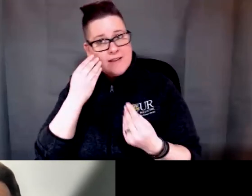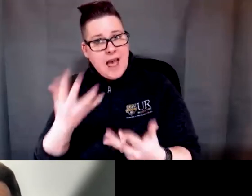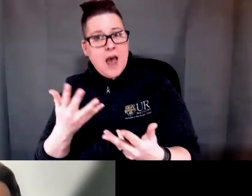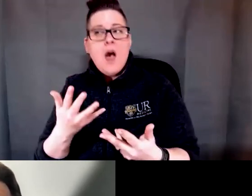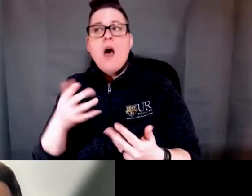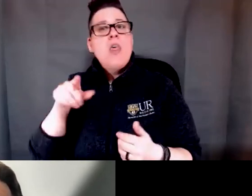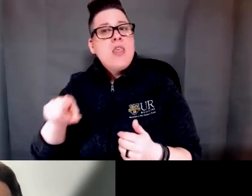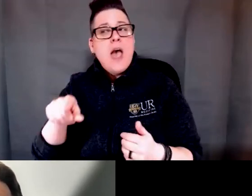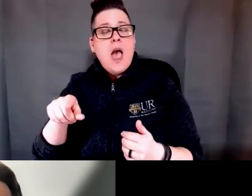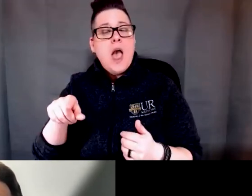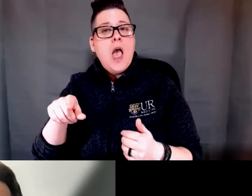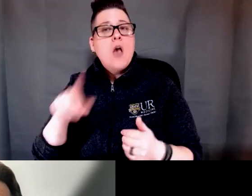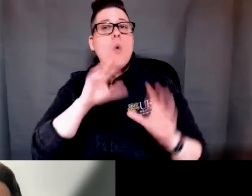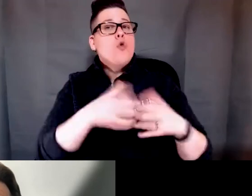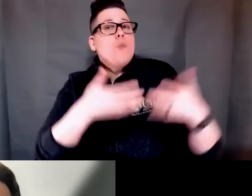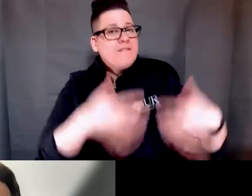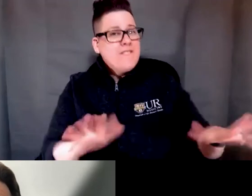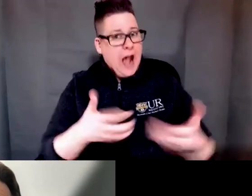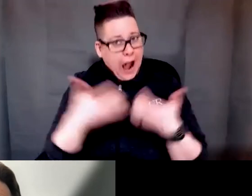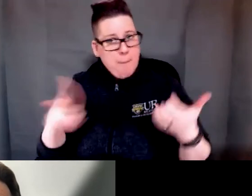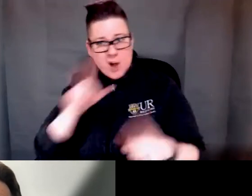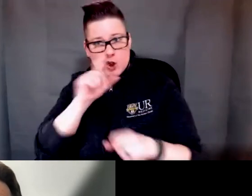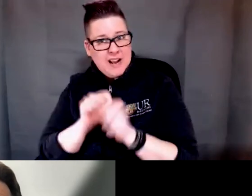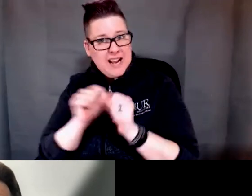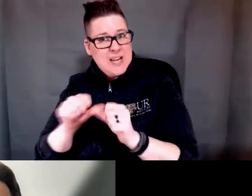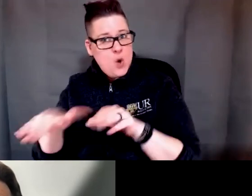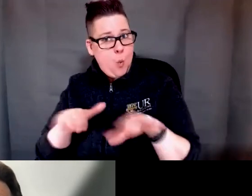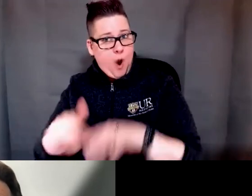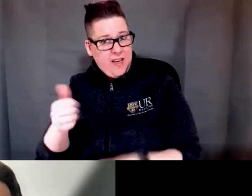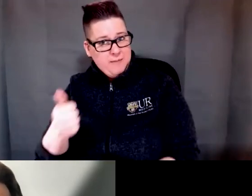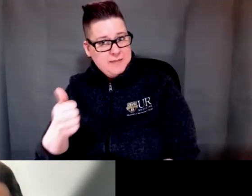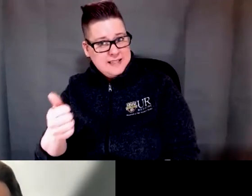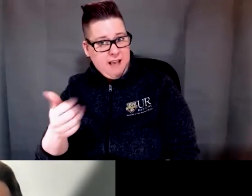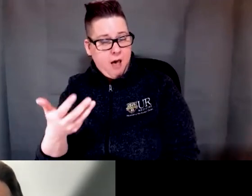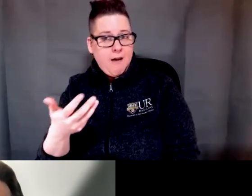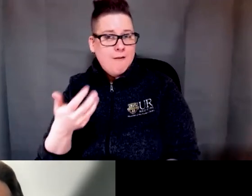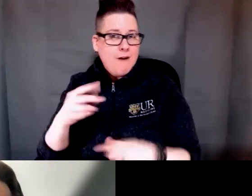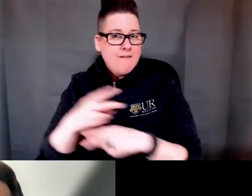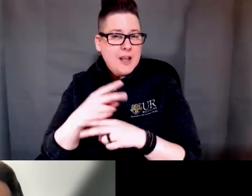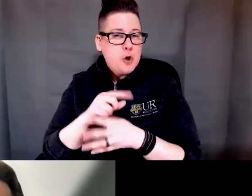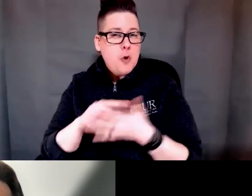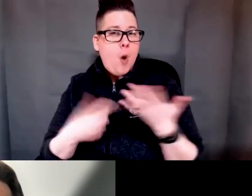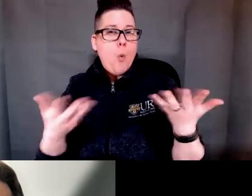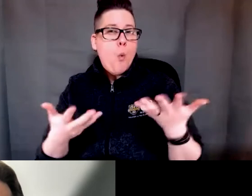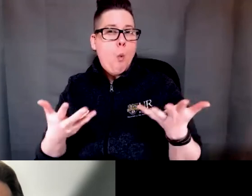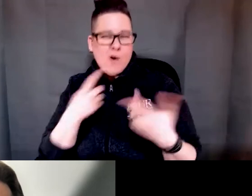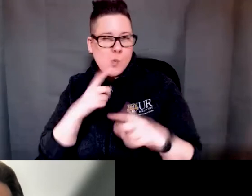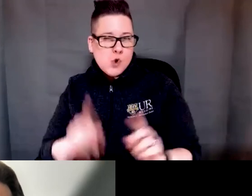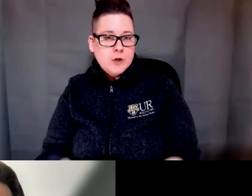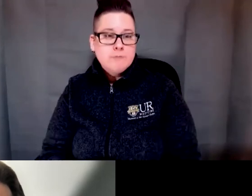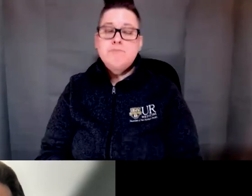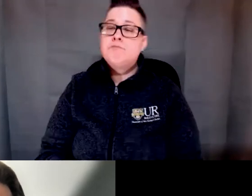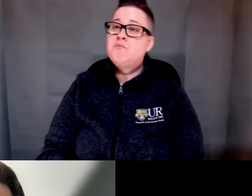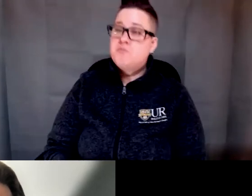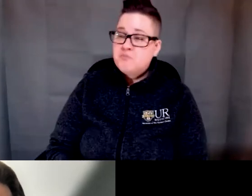after groups have ended and thinking about identifying active ingredients so that's